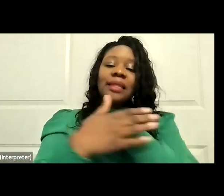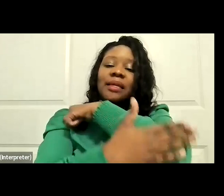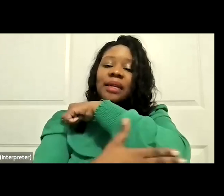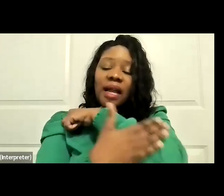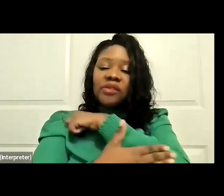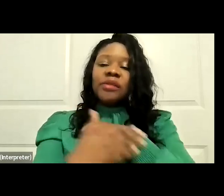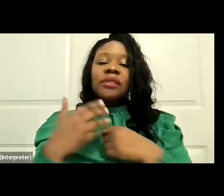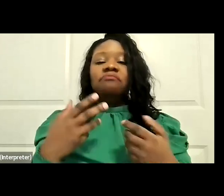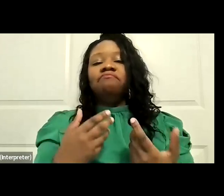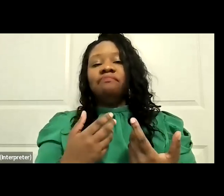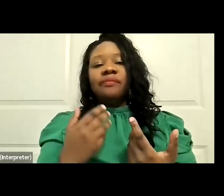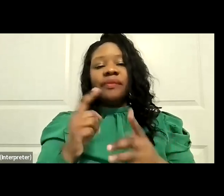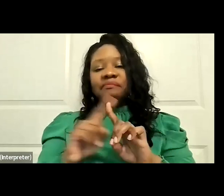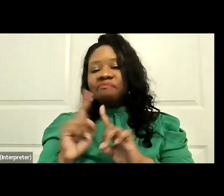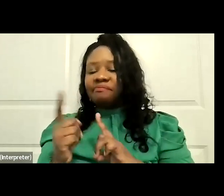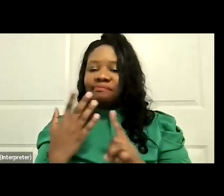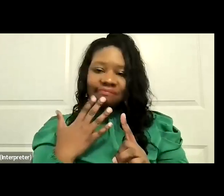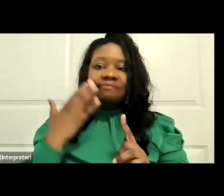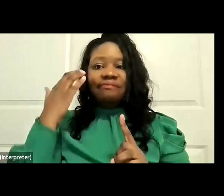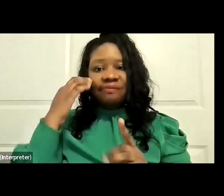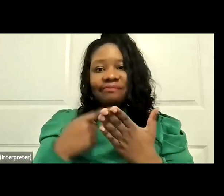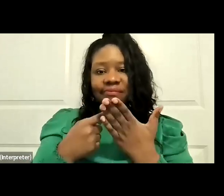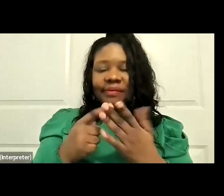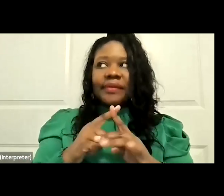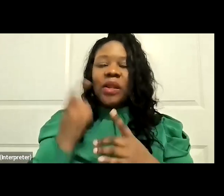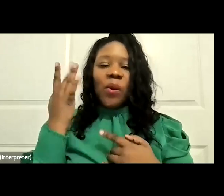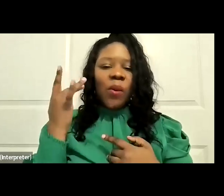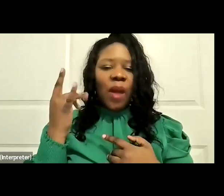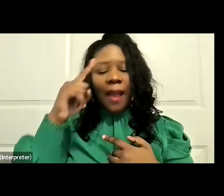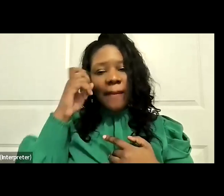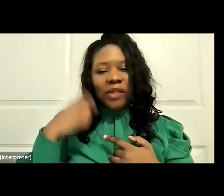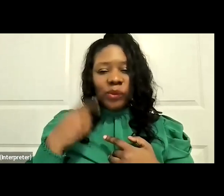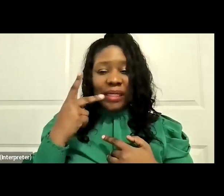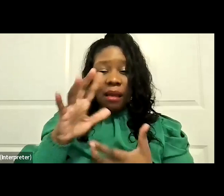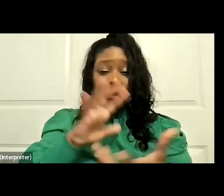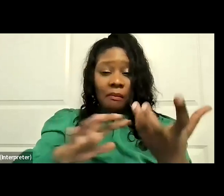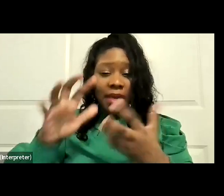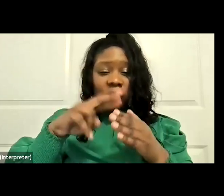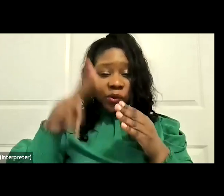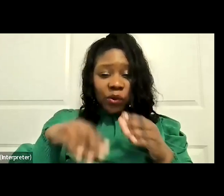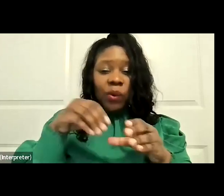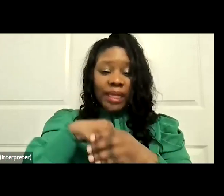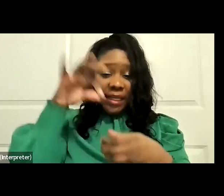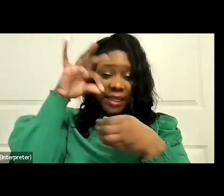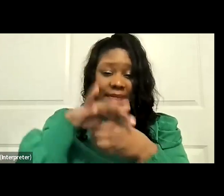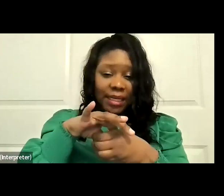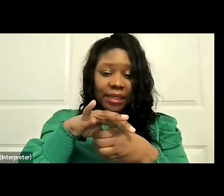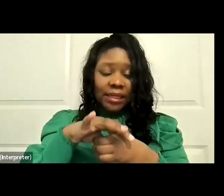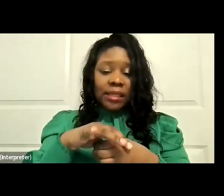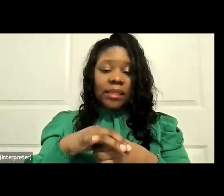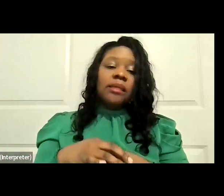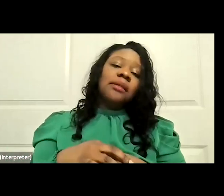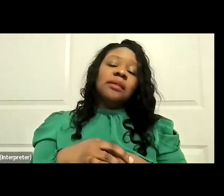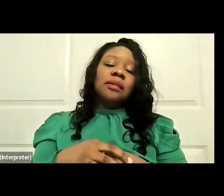Because we saw some very mixed results in our elections. So to some extent,